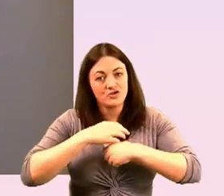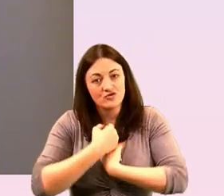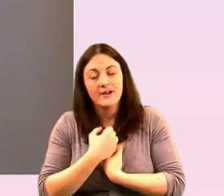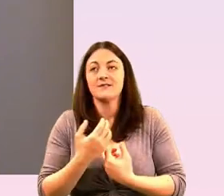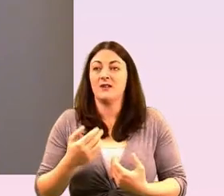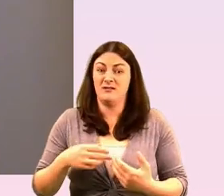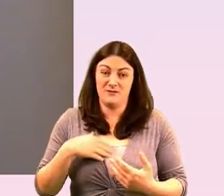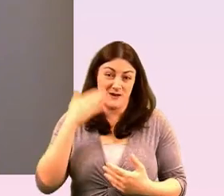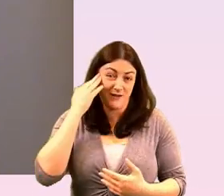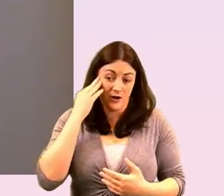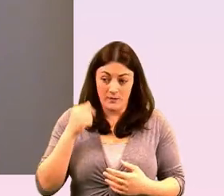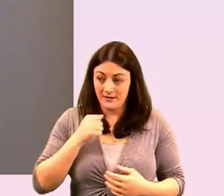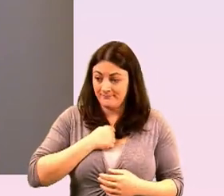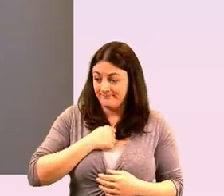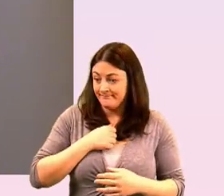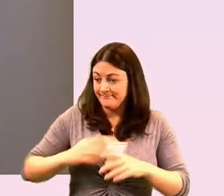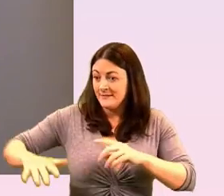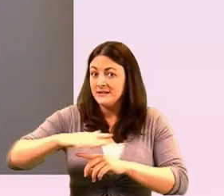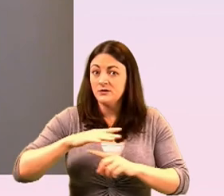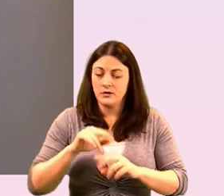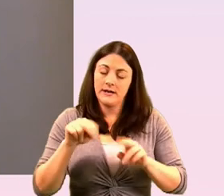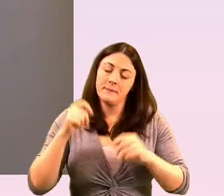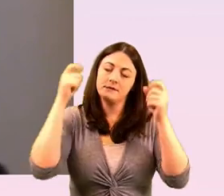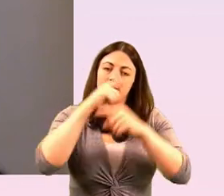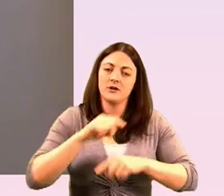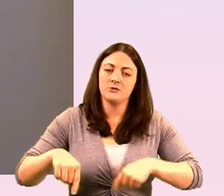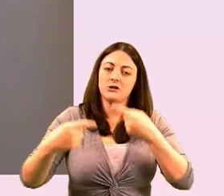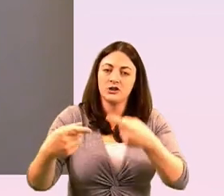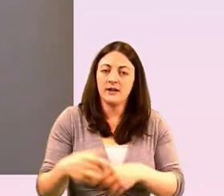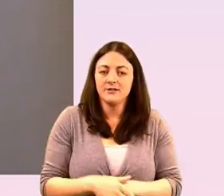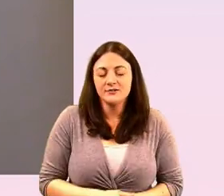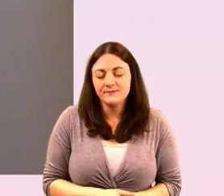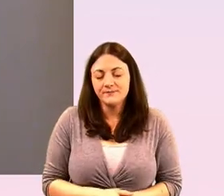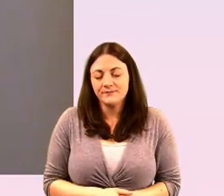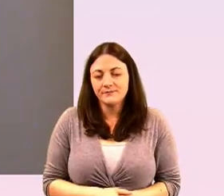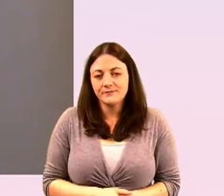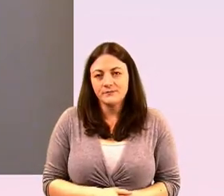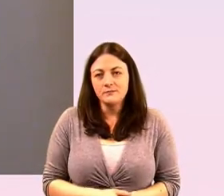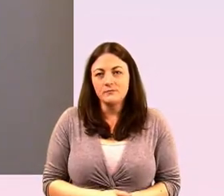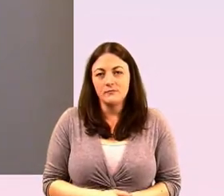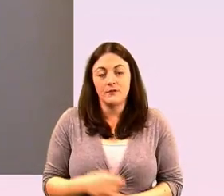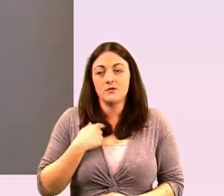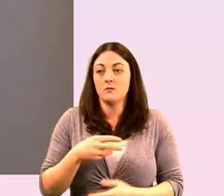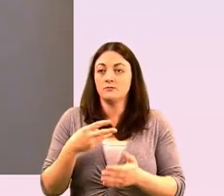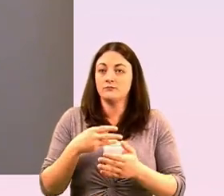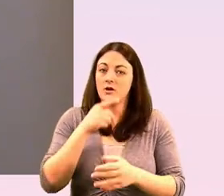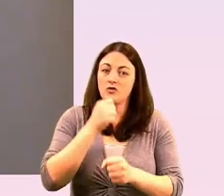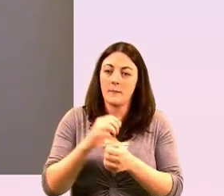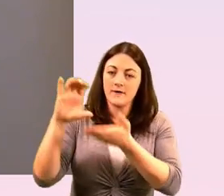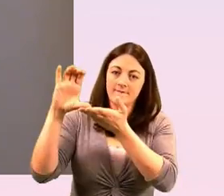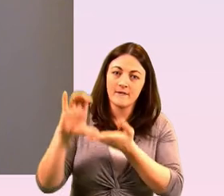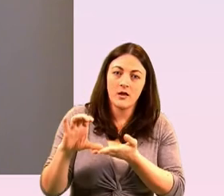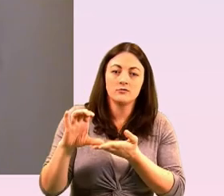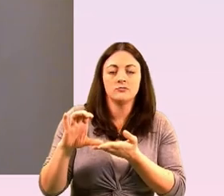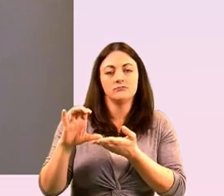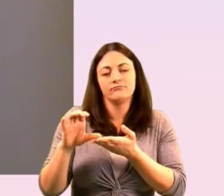they will in our sector um and i suppose before i kind of go into the philanthropic piece and the importance and and